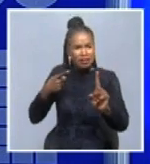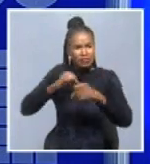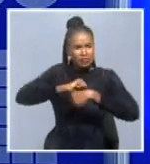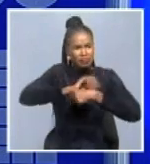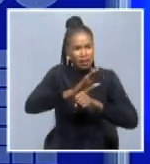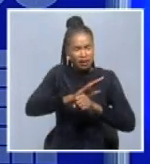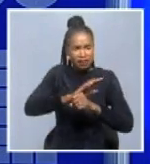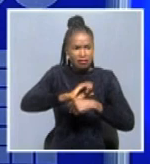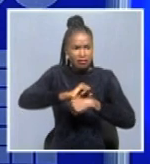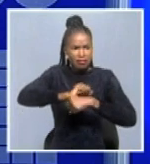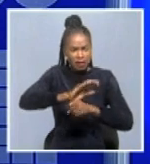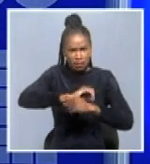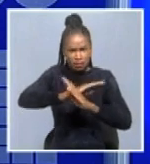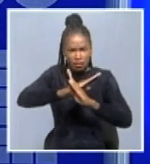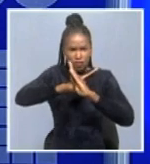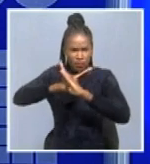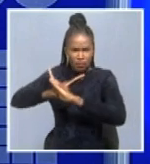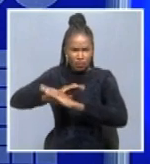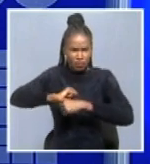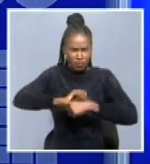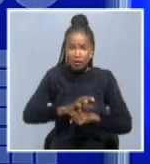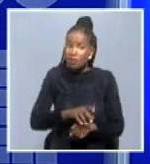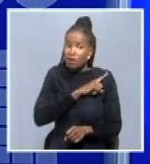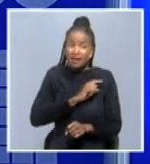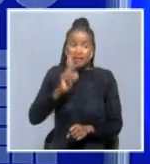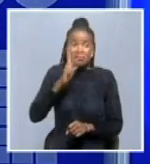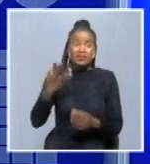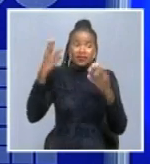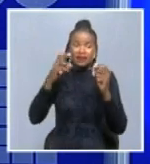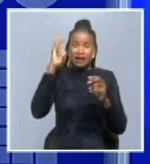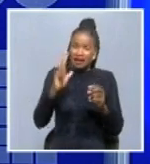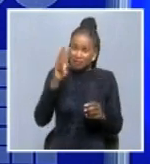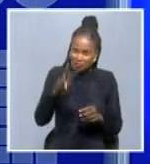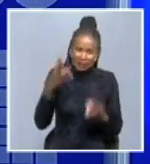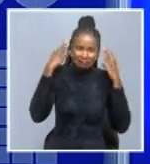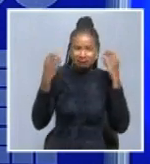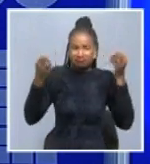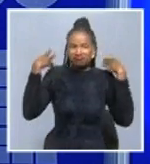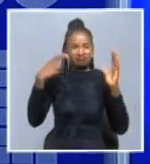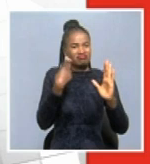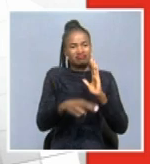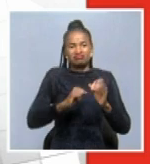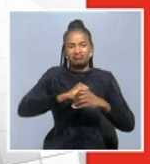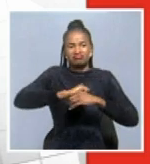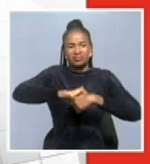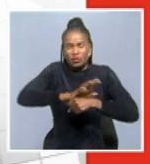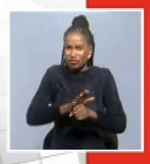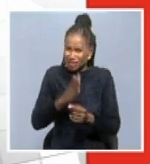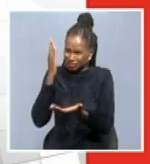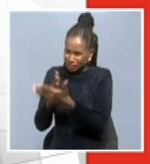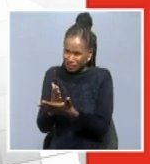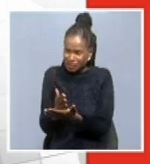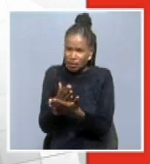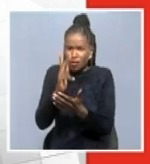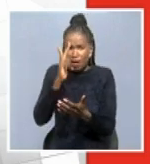accusations about people not, you know, for example, putting on masks. If you can quickly just react to that. Yes, the issue of,